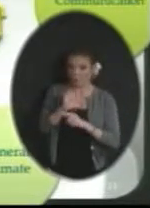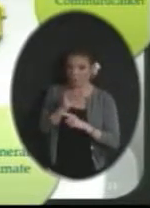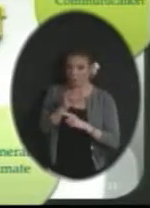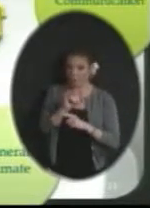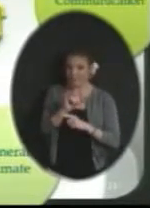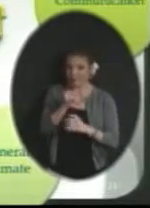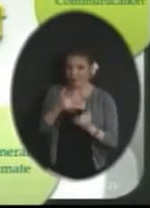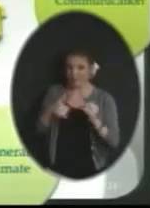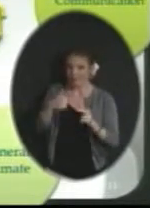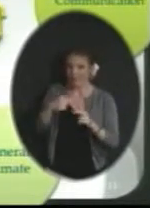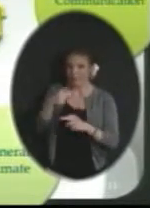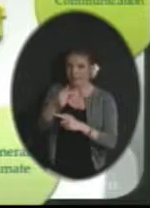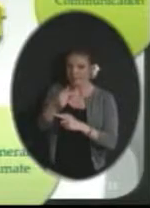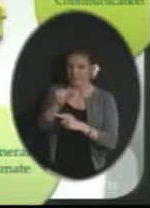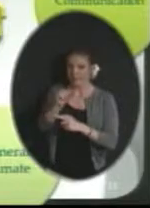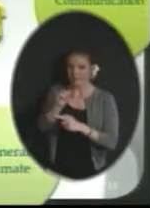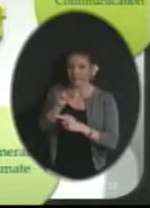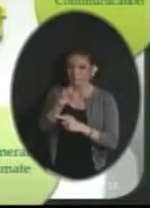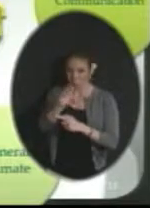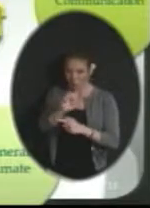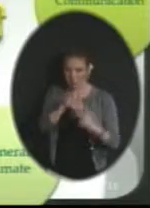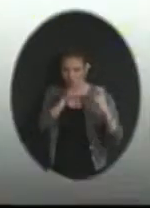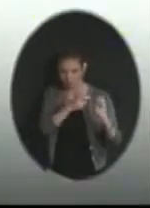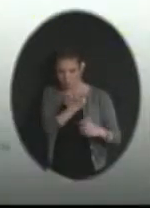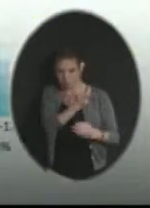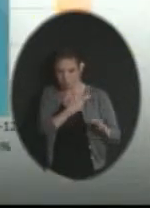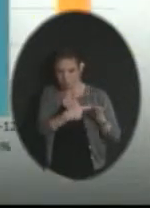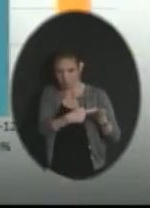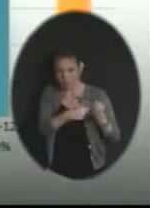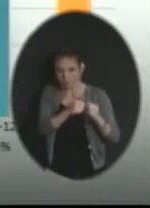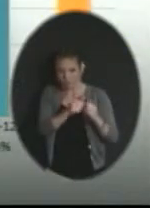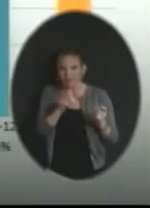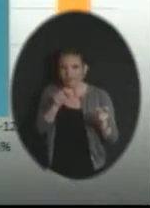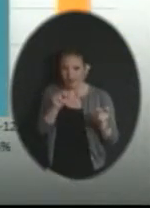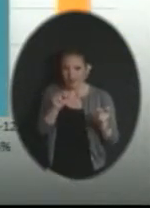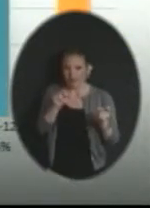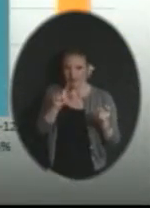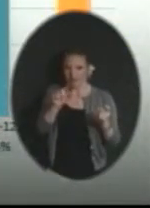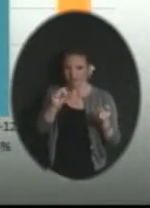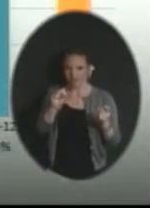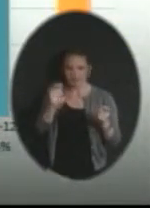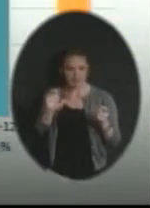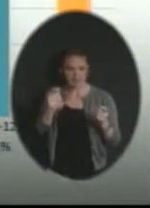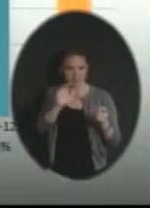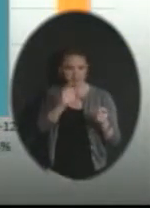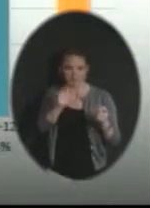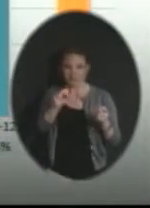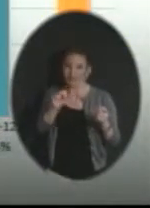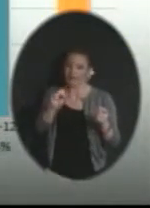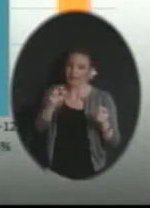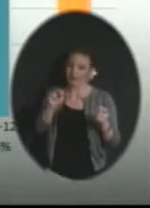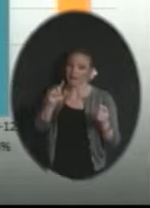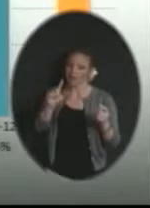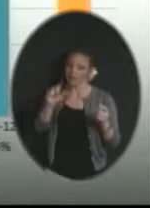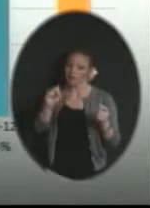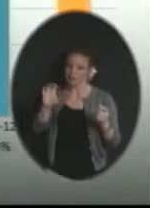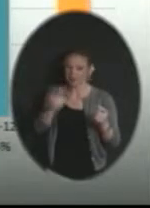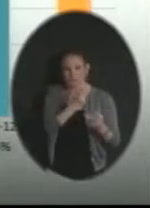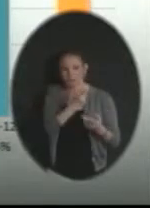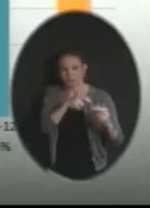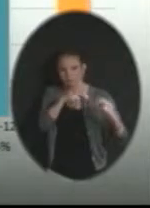We've gone thoroughly over the results that came from the NLSC. And here are some two very nice overview